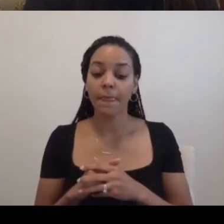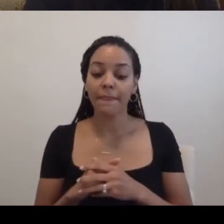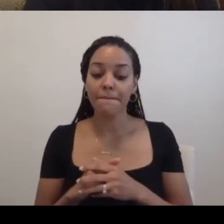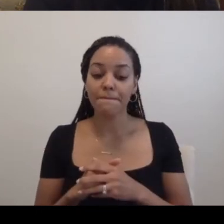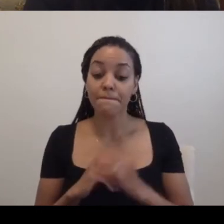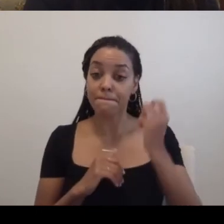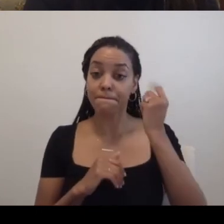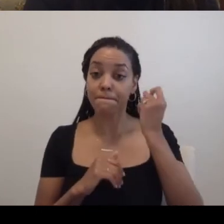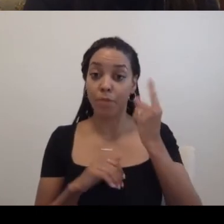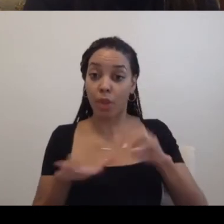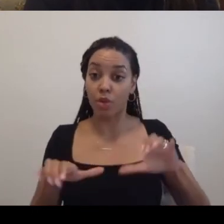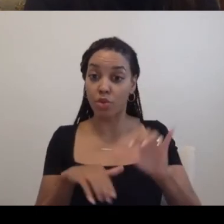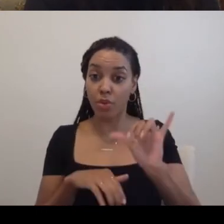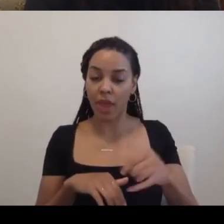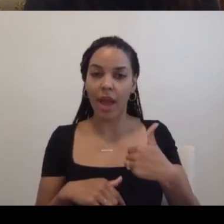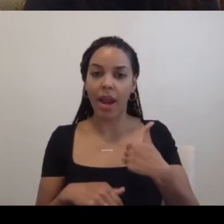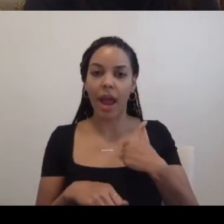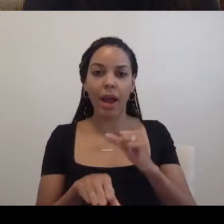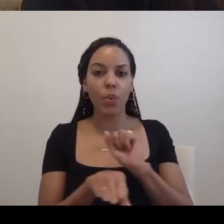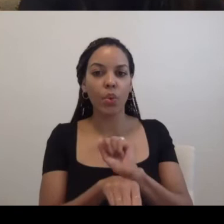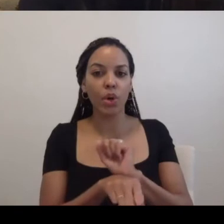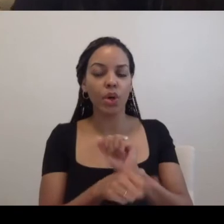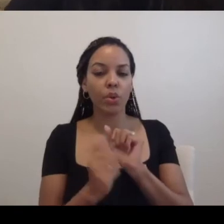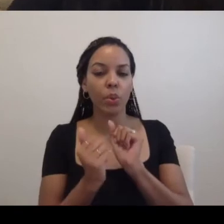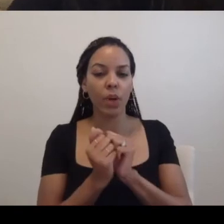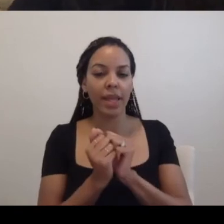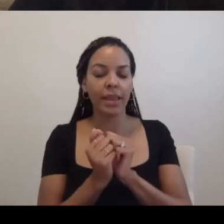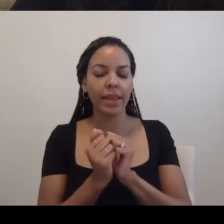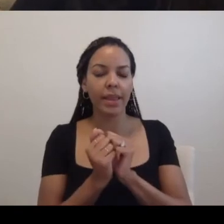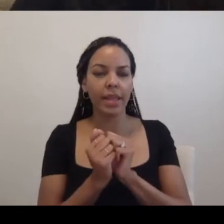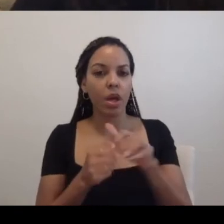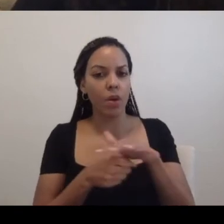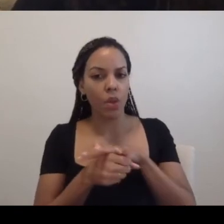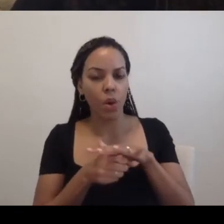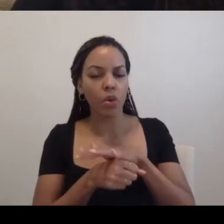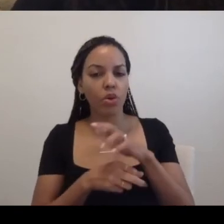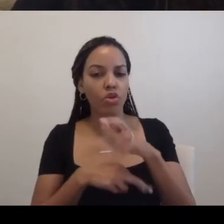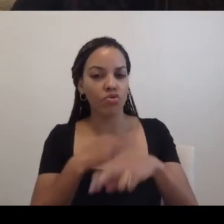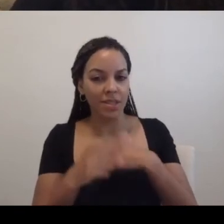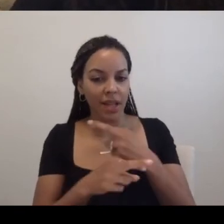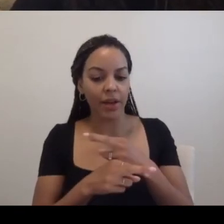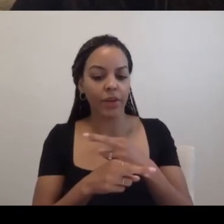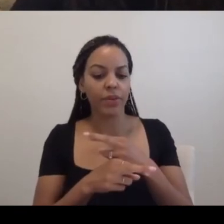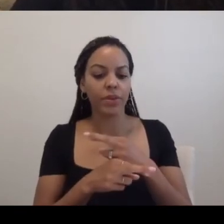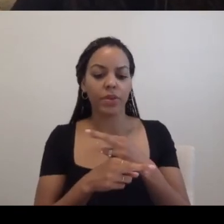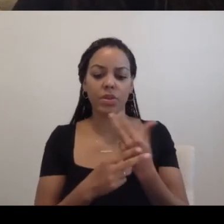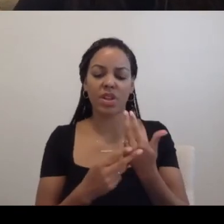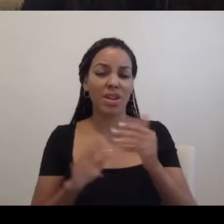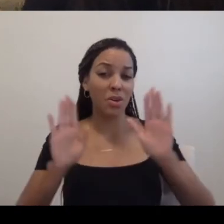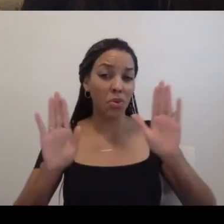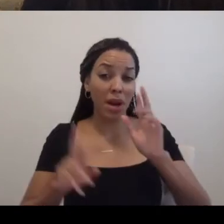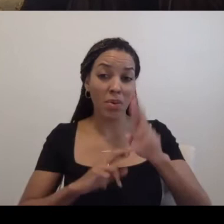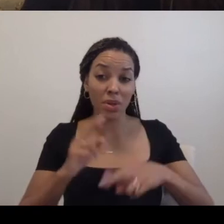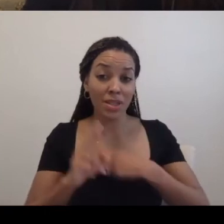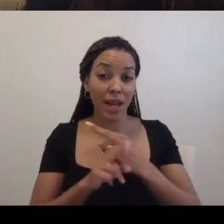I worked, uh, with local recyclers, a great recycler named